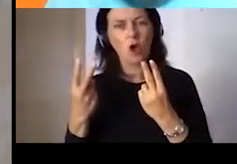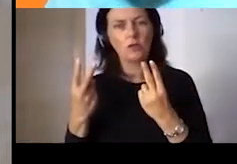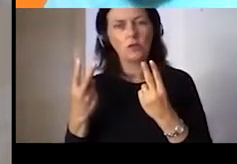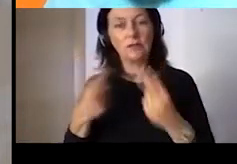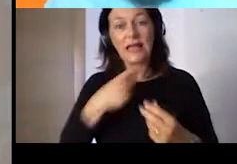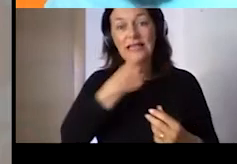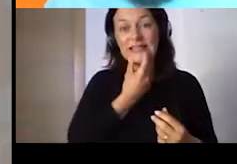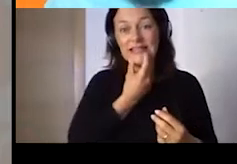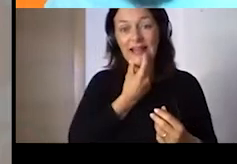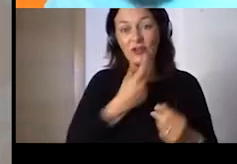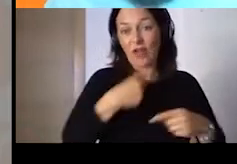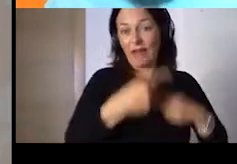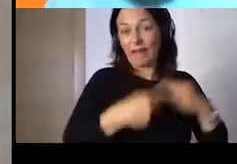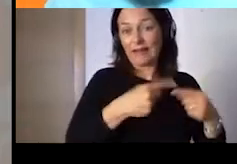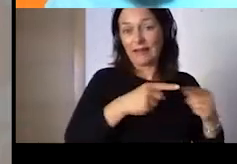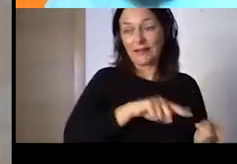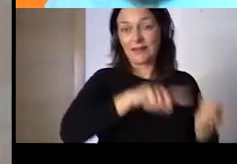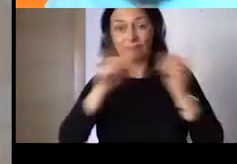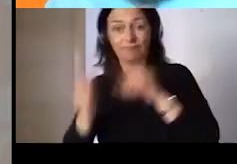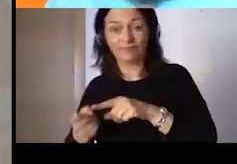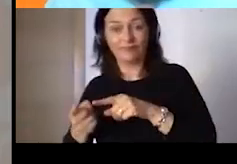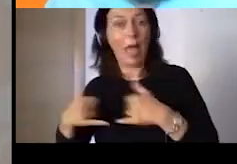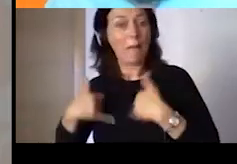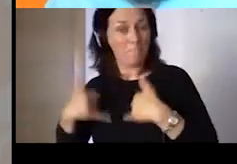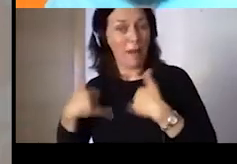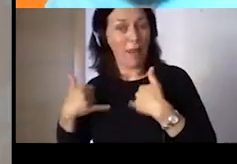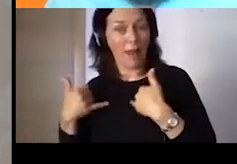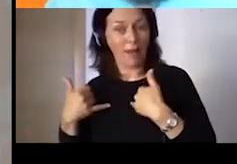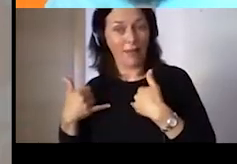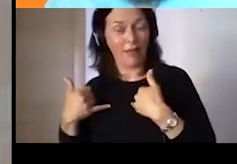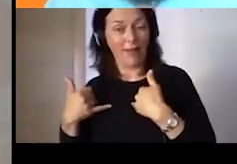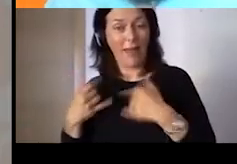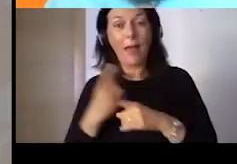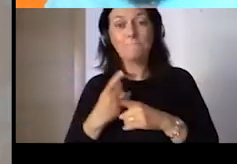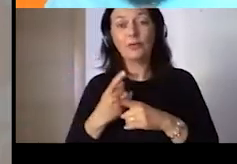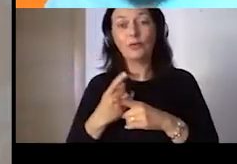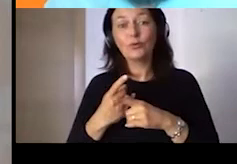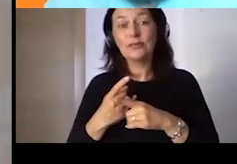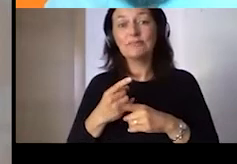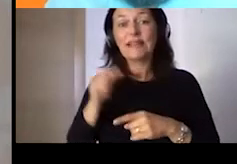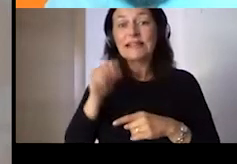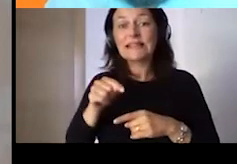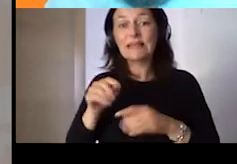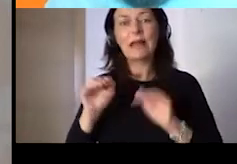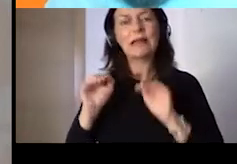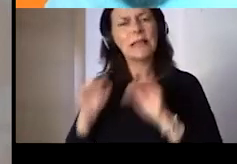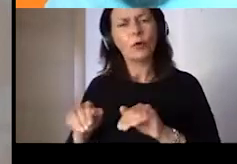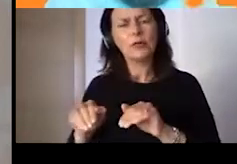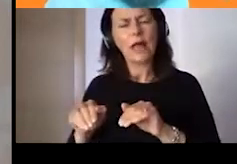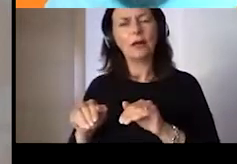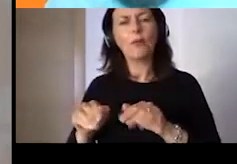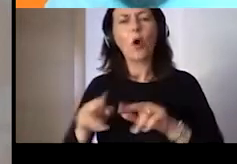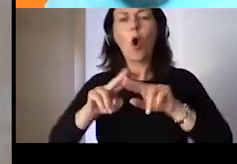also making sure that memories will stay available